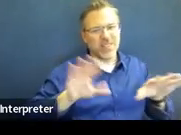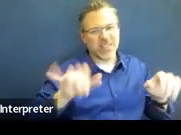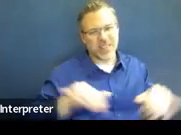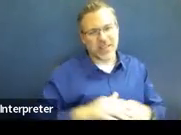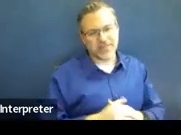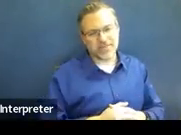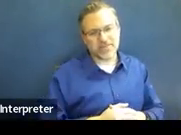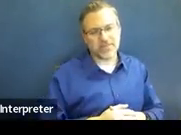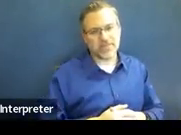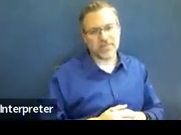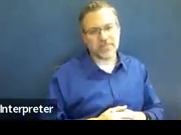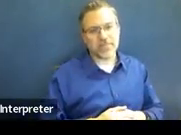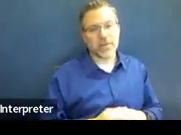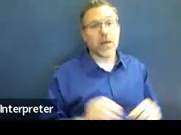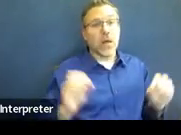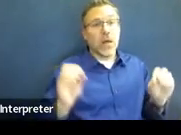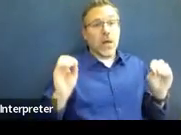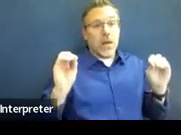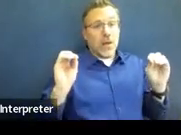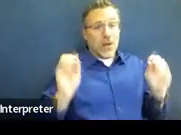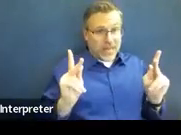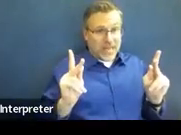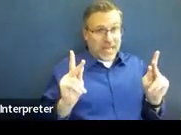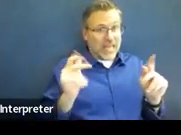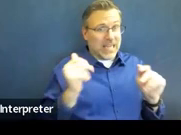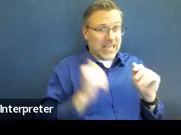Okay, any other questions?